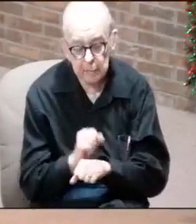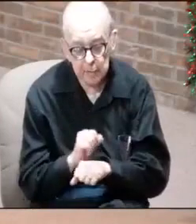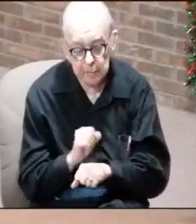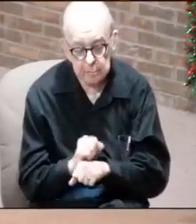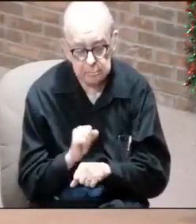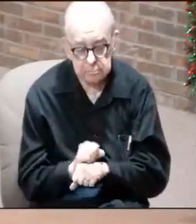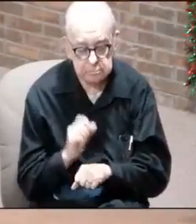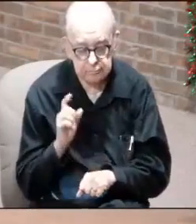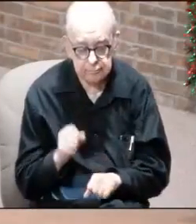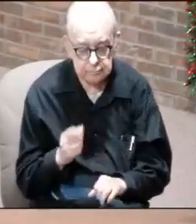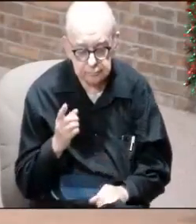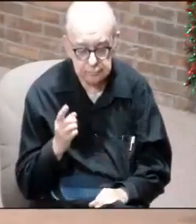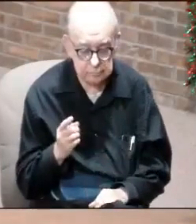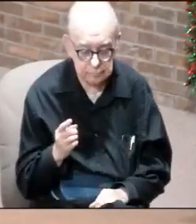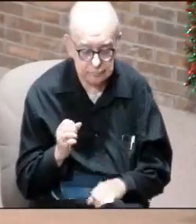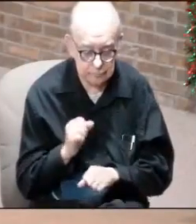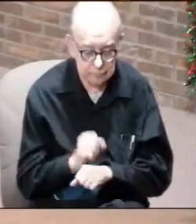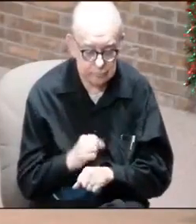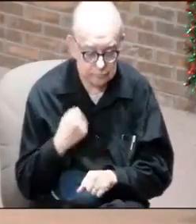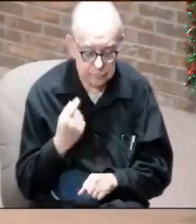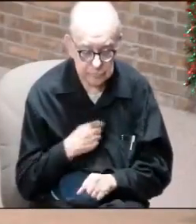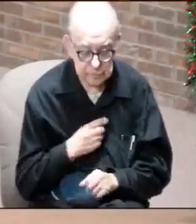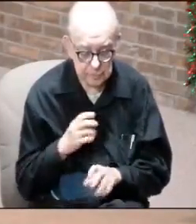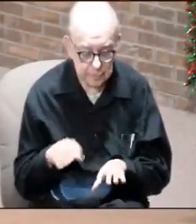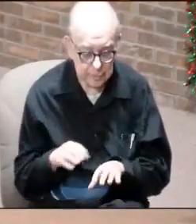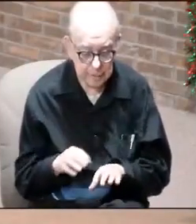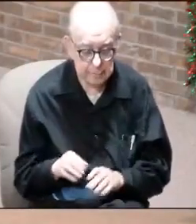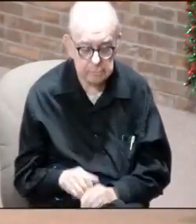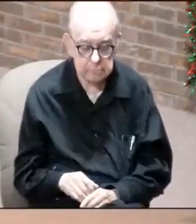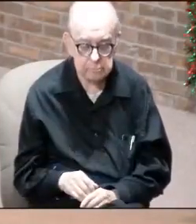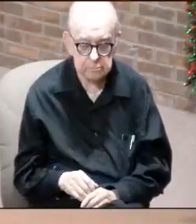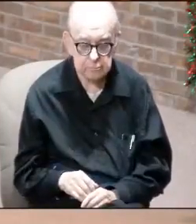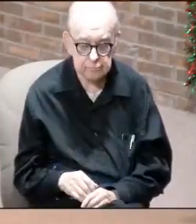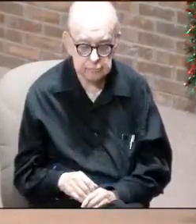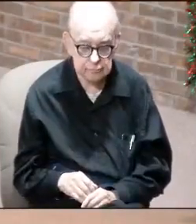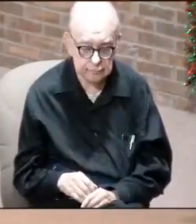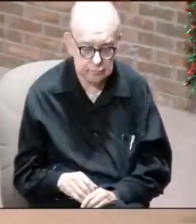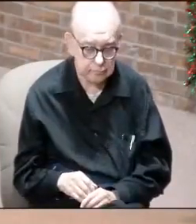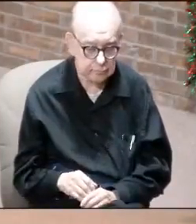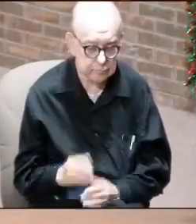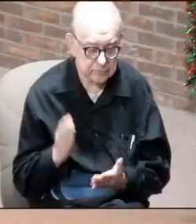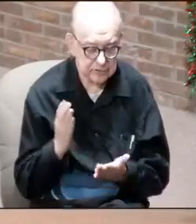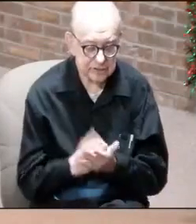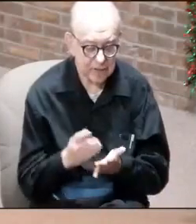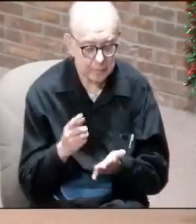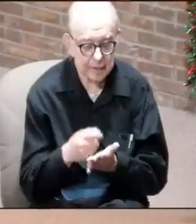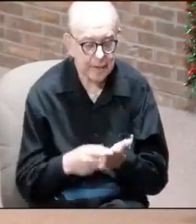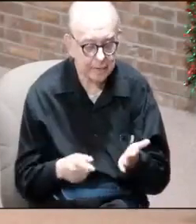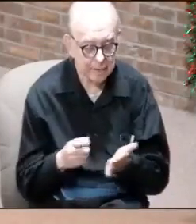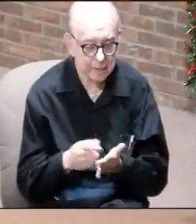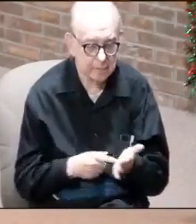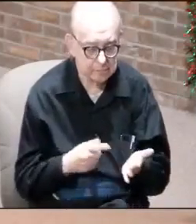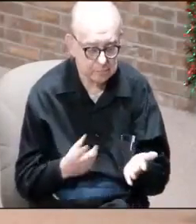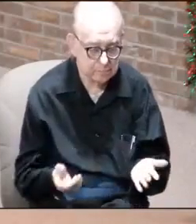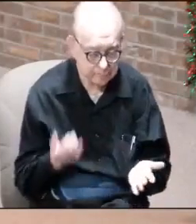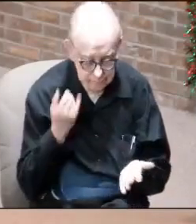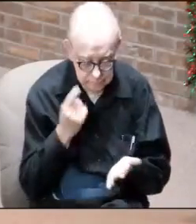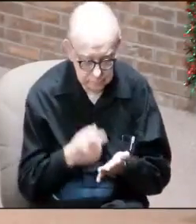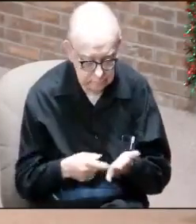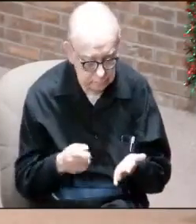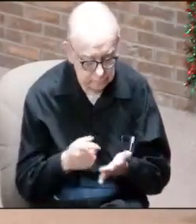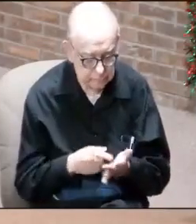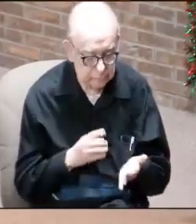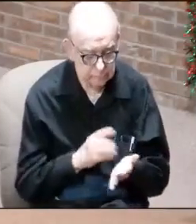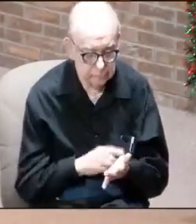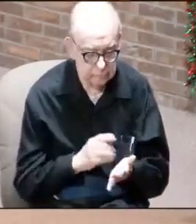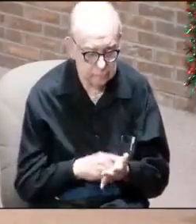And we've got to figure out what appointment we're keeping and quit canceling them. If you want to cancel a doctor's appointment,